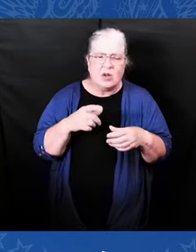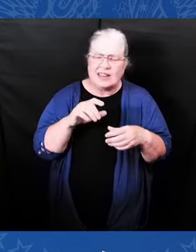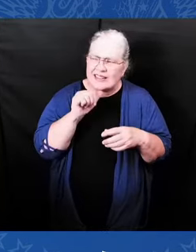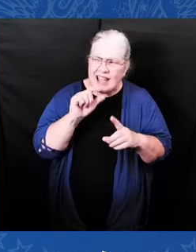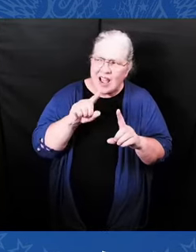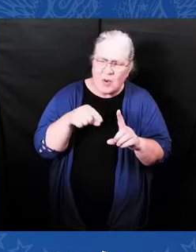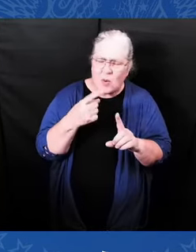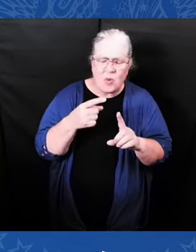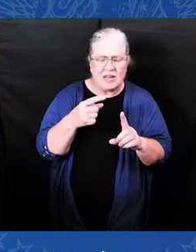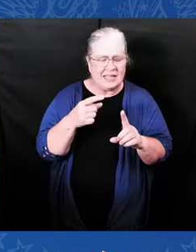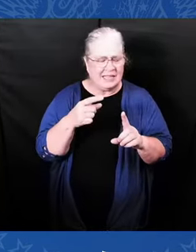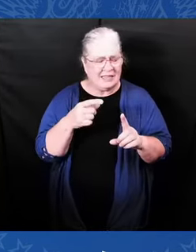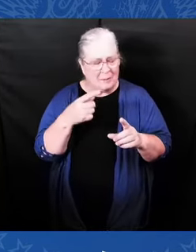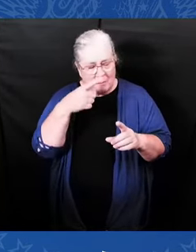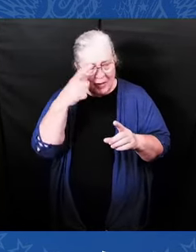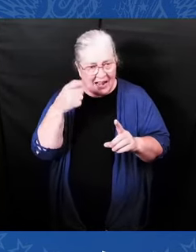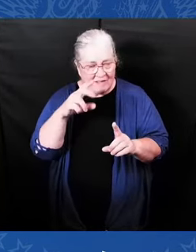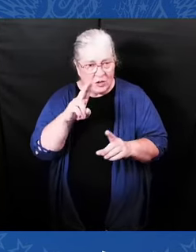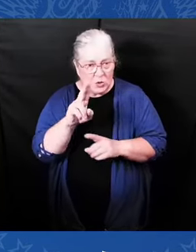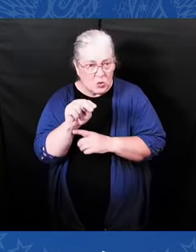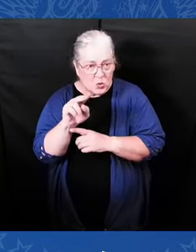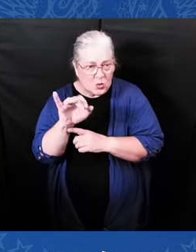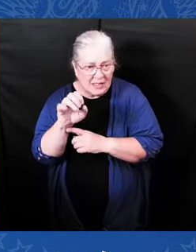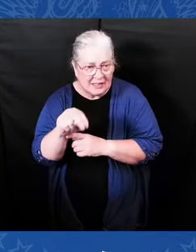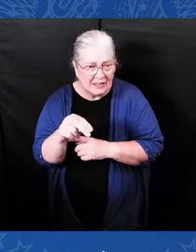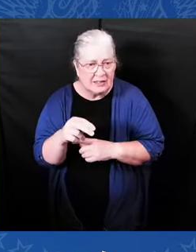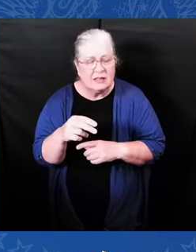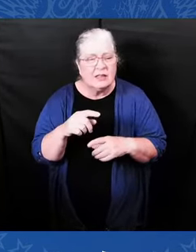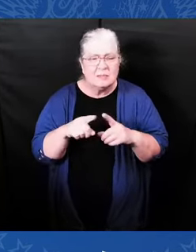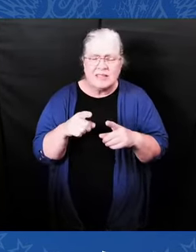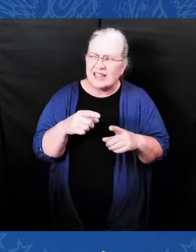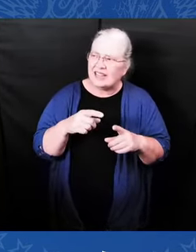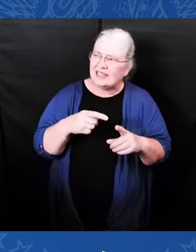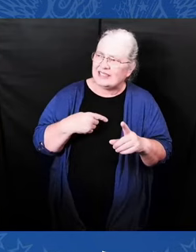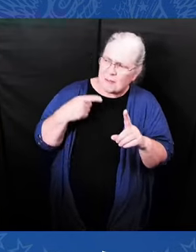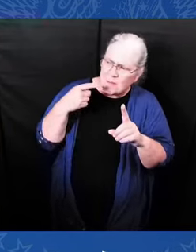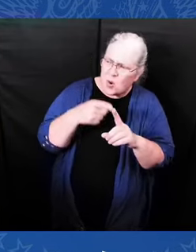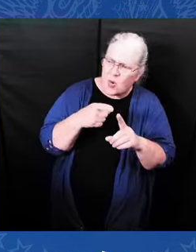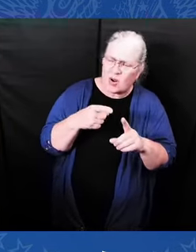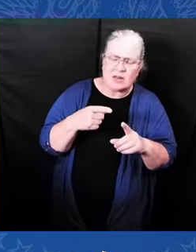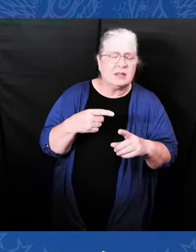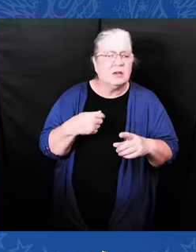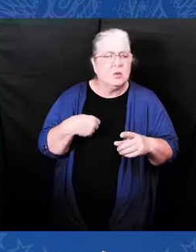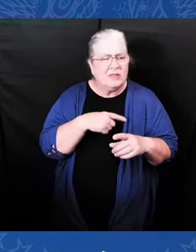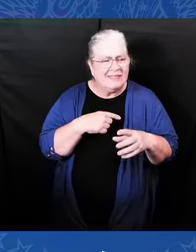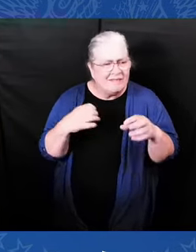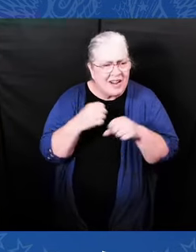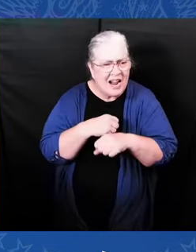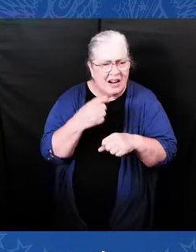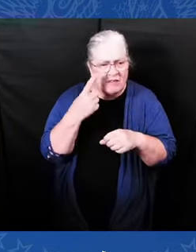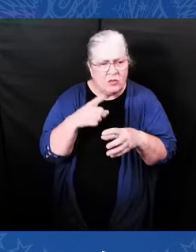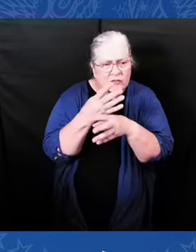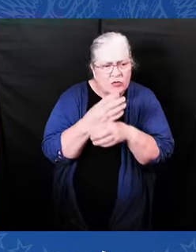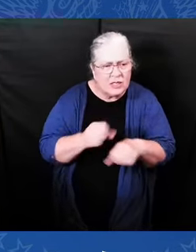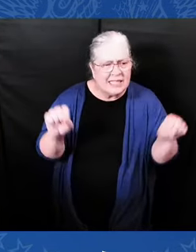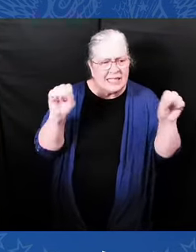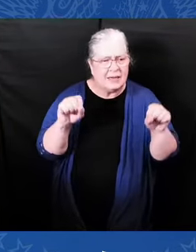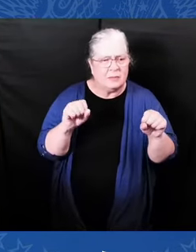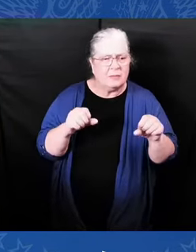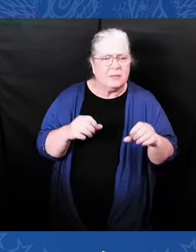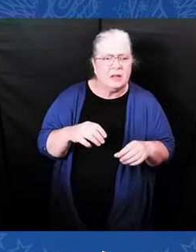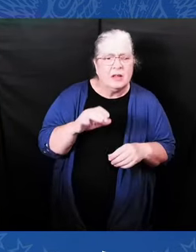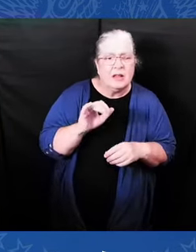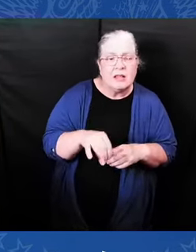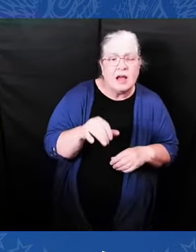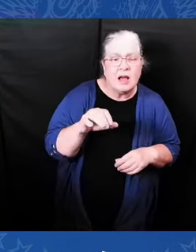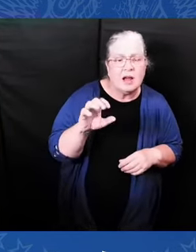captured the essence of America. To galvanize the country and prove that some ideas are so powerful